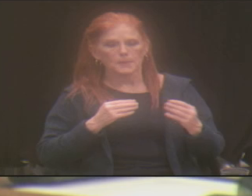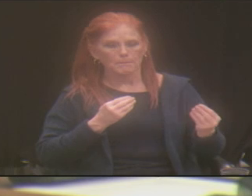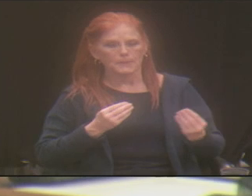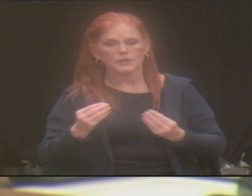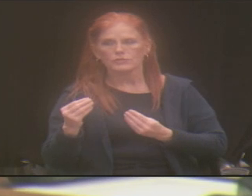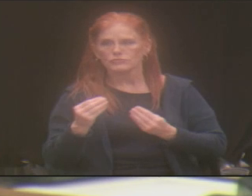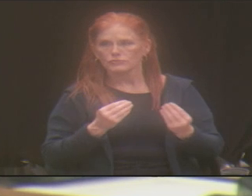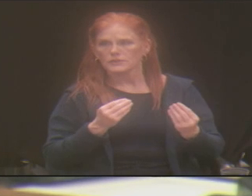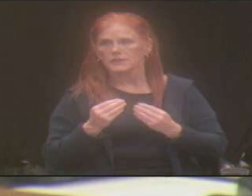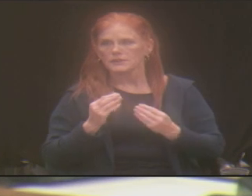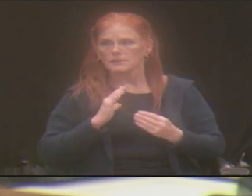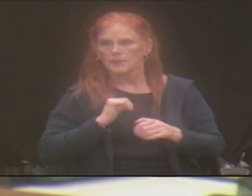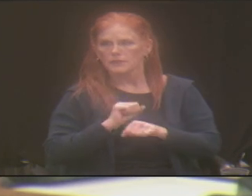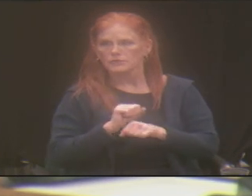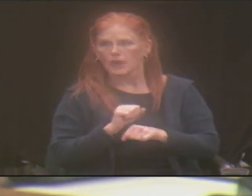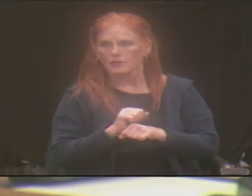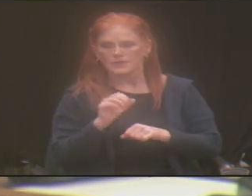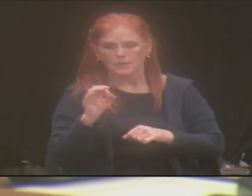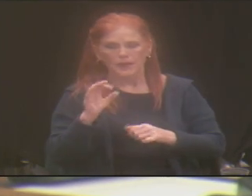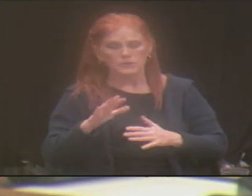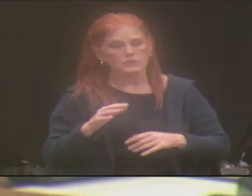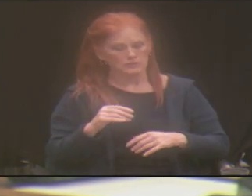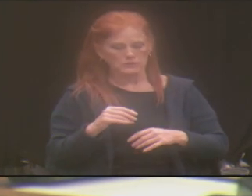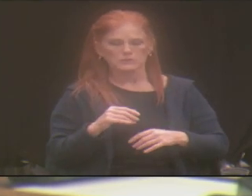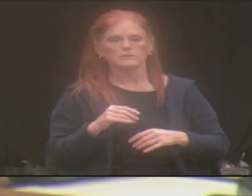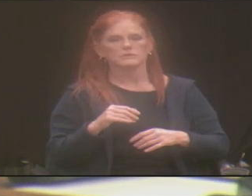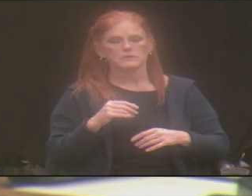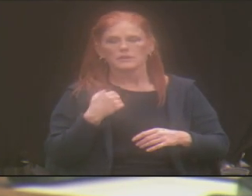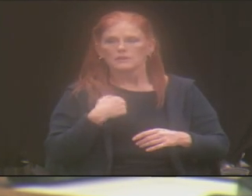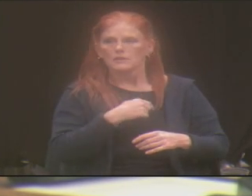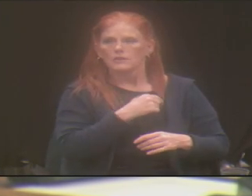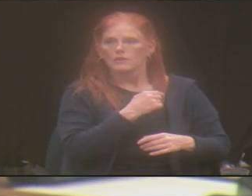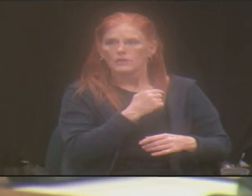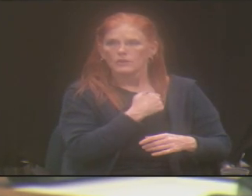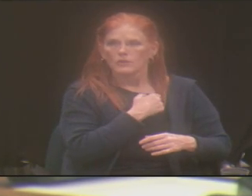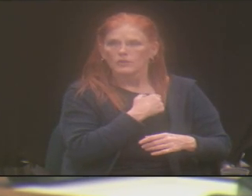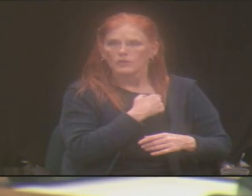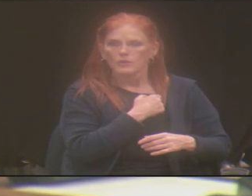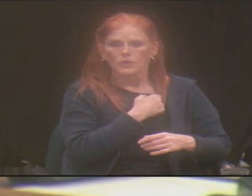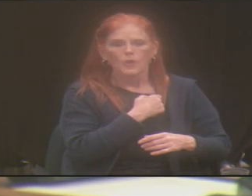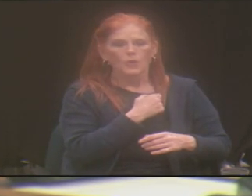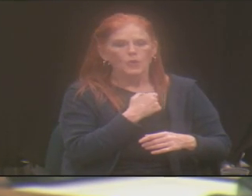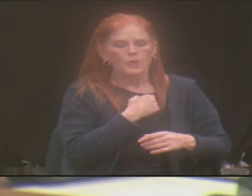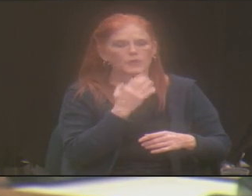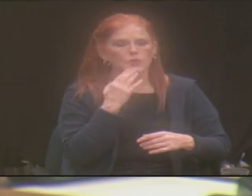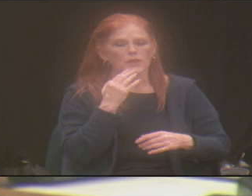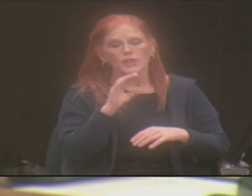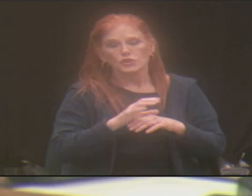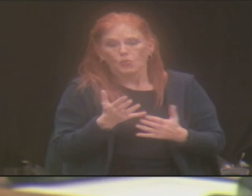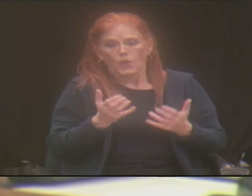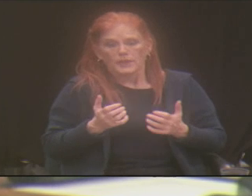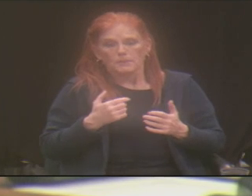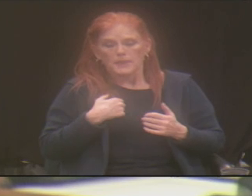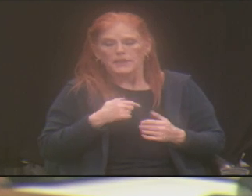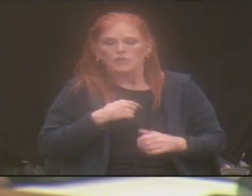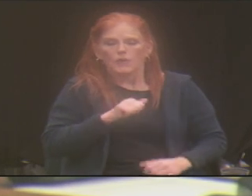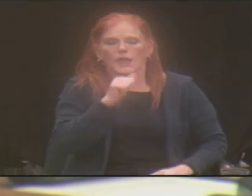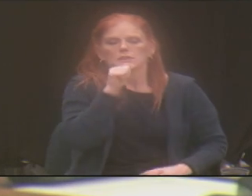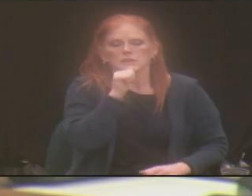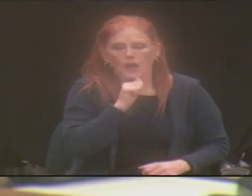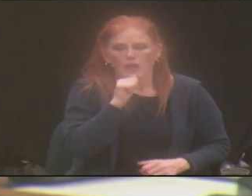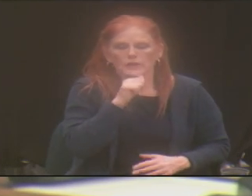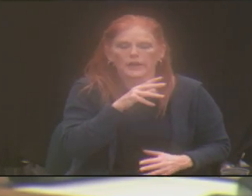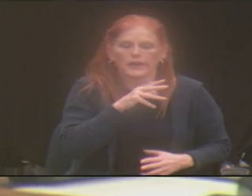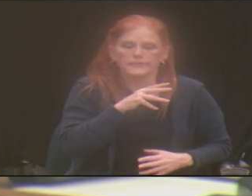you just discovered that there were churches that wanted me, so they tolerated my family. And it wasn't a home for my